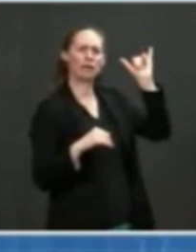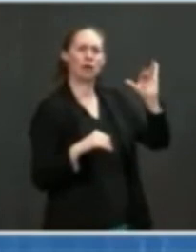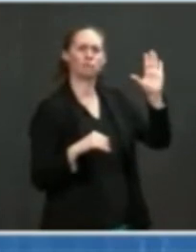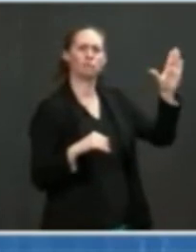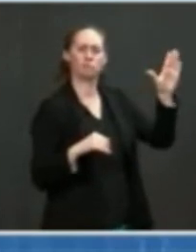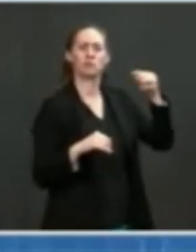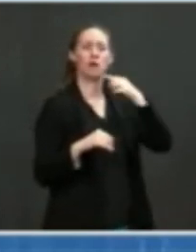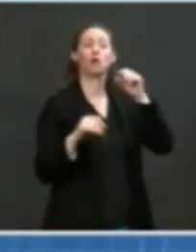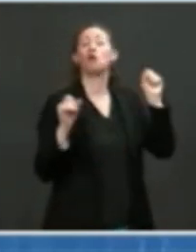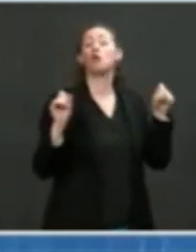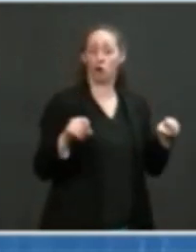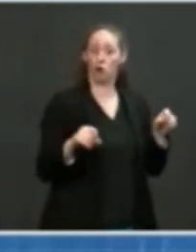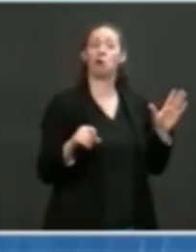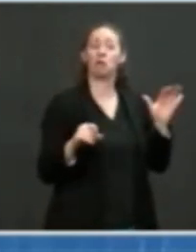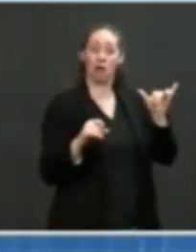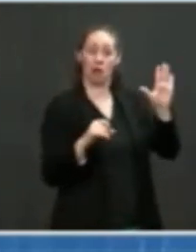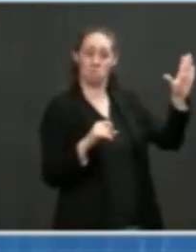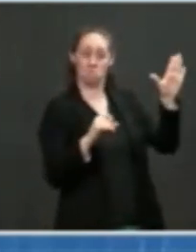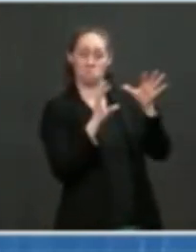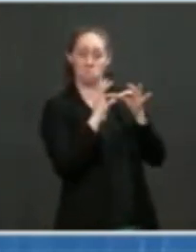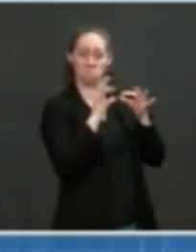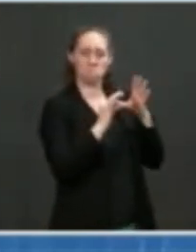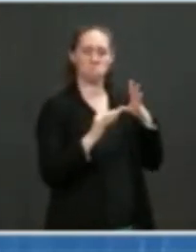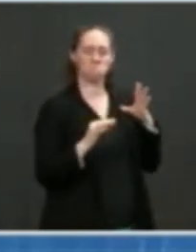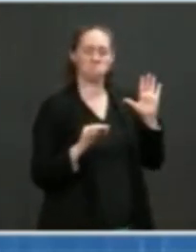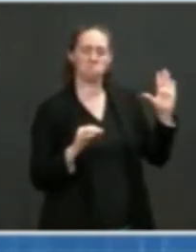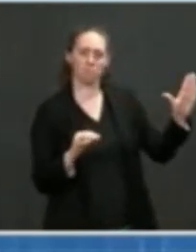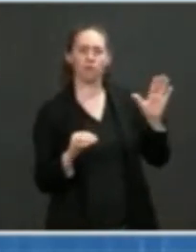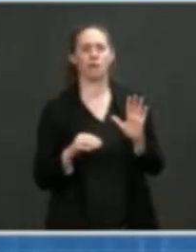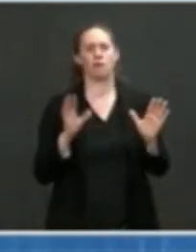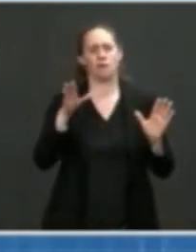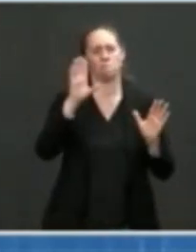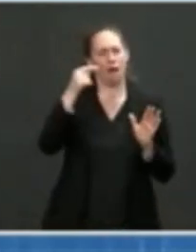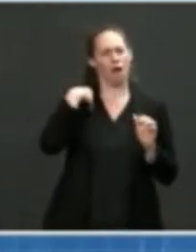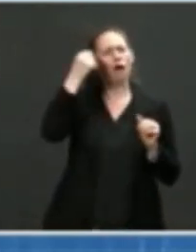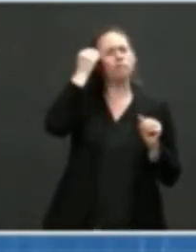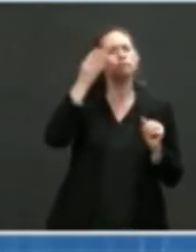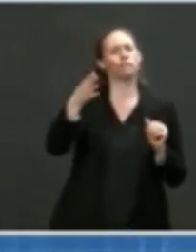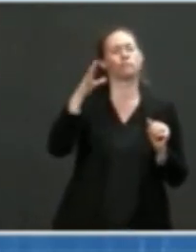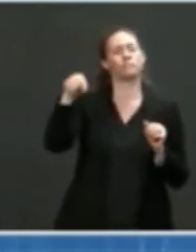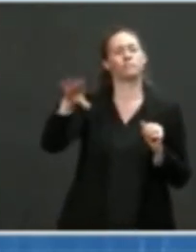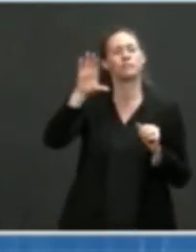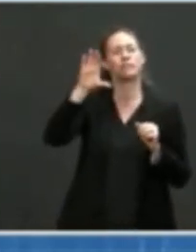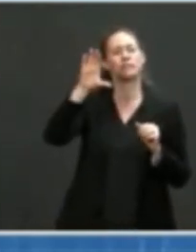With regard to the information at the CDC, I'll pass that back to Dr. Walensky.